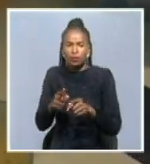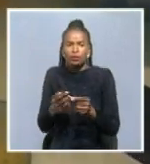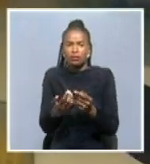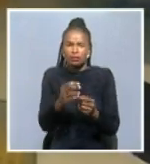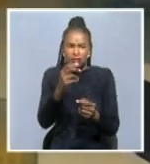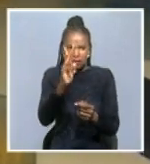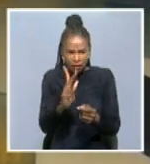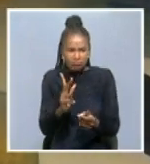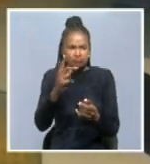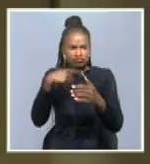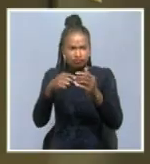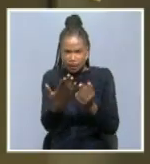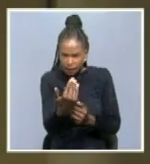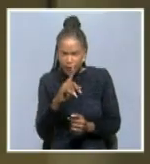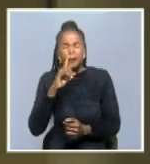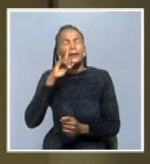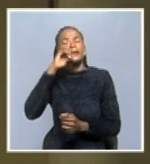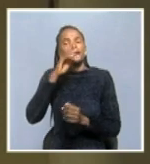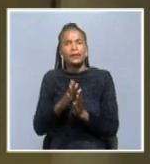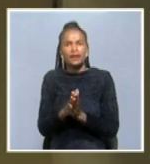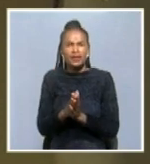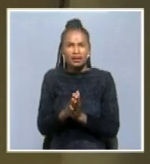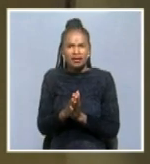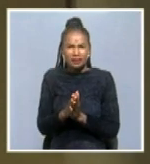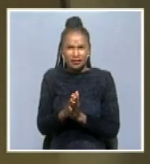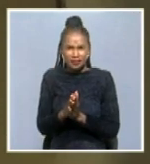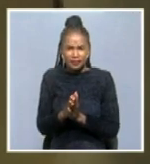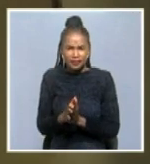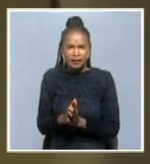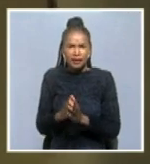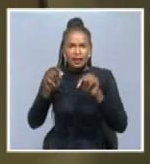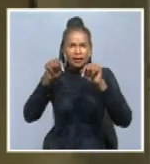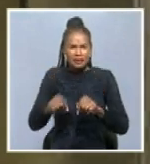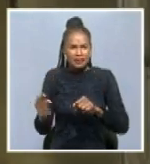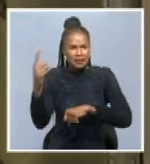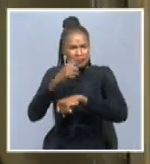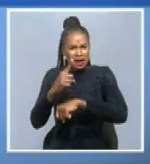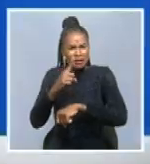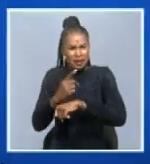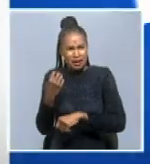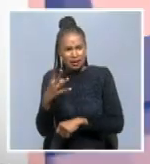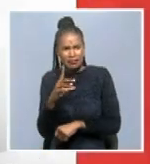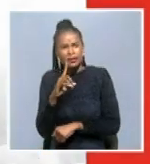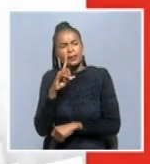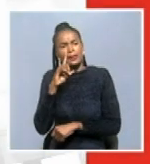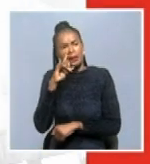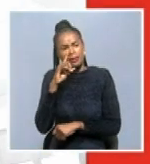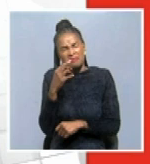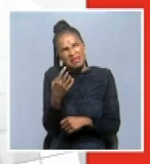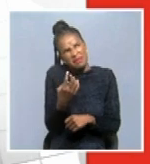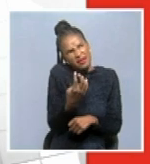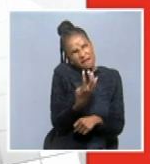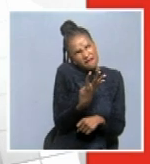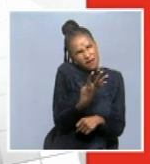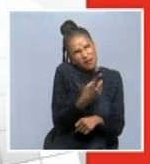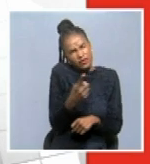until this information is available? We are looking at the 4th or